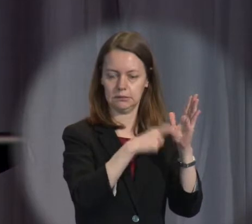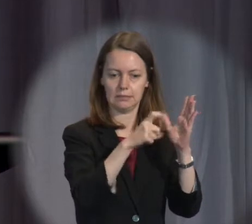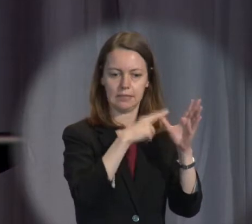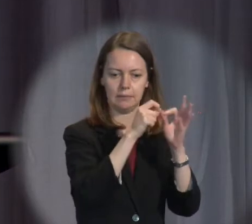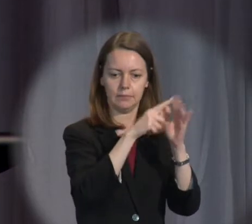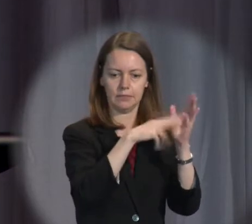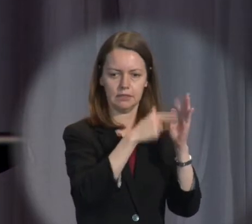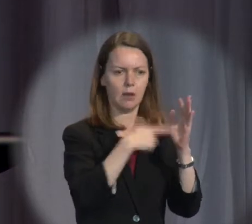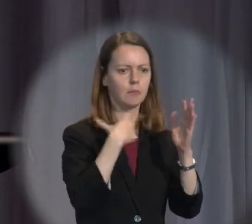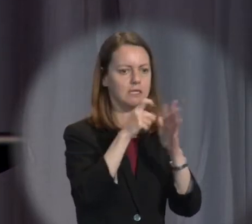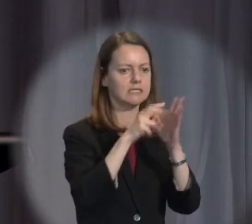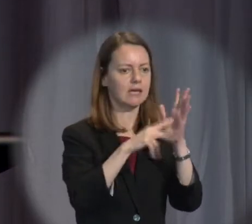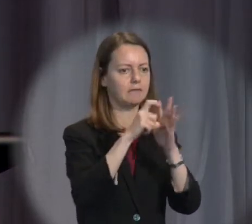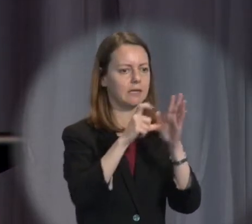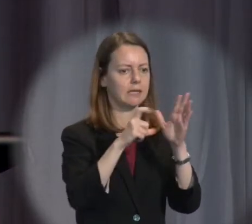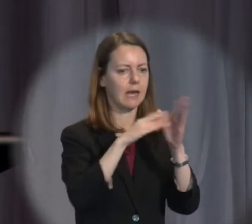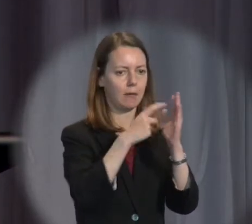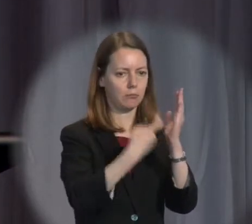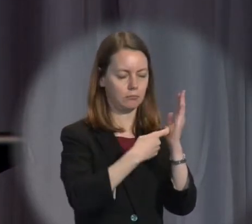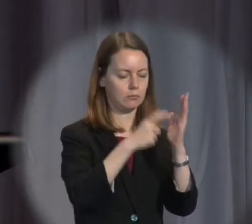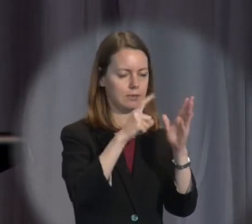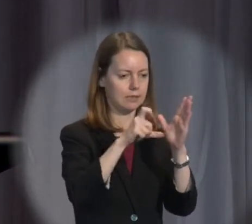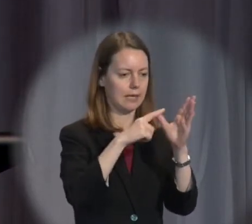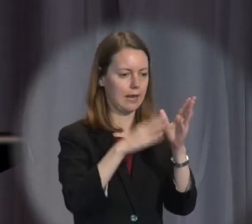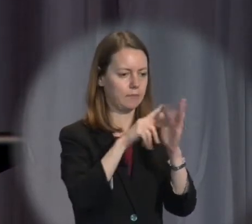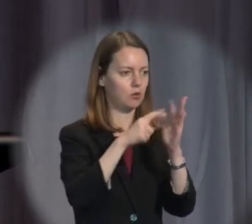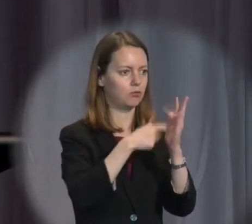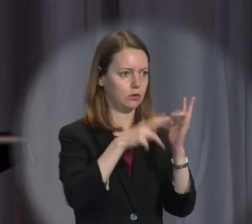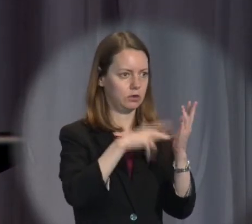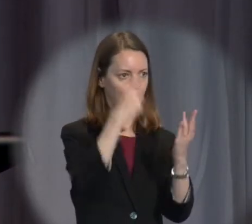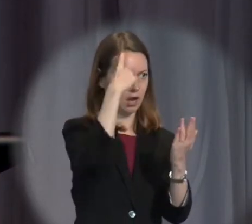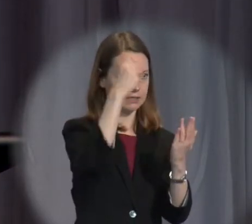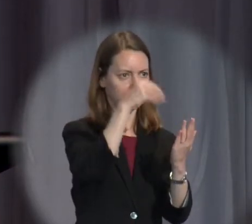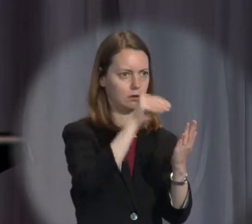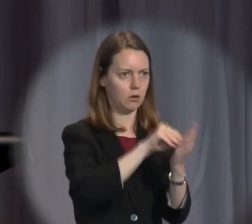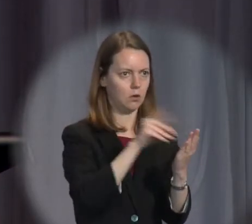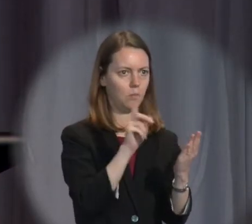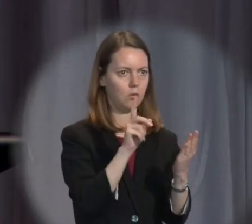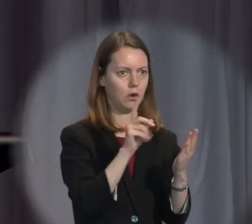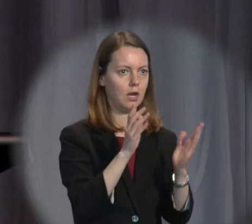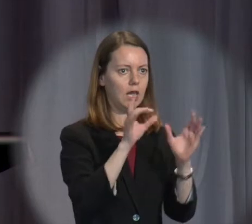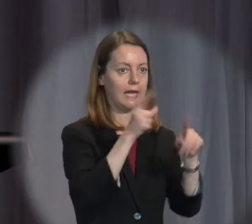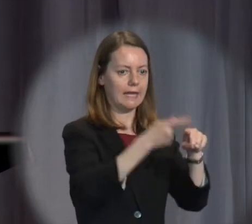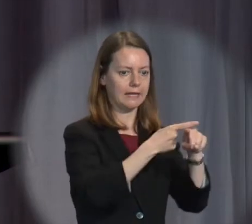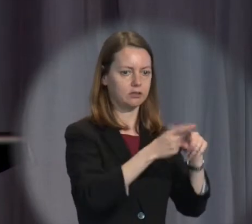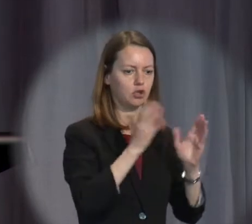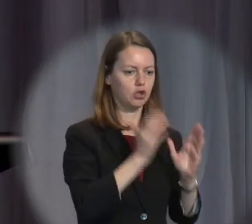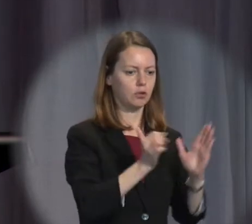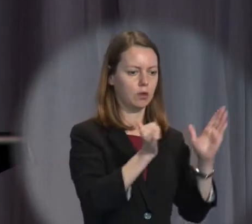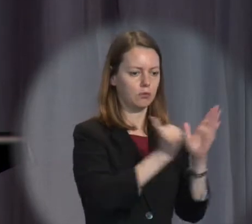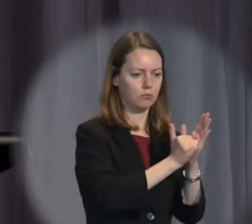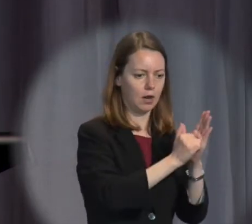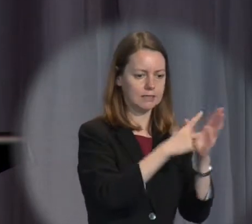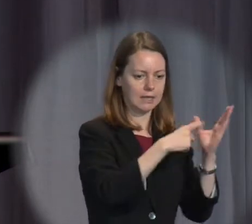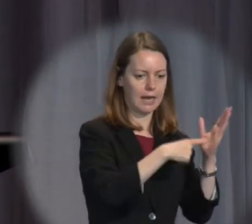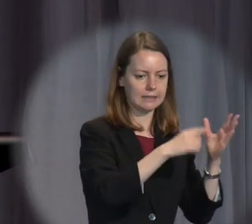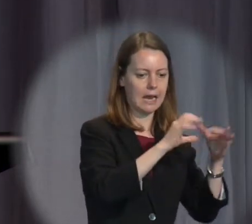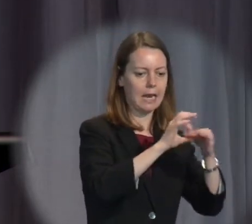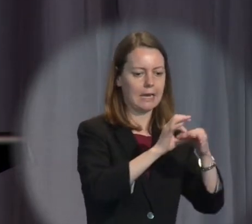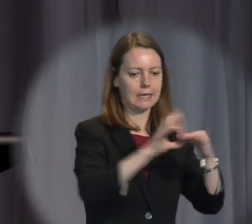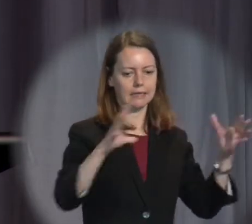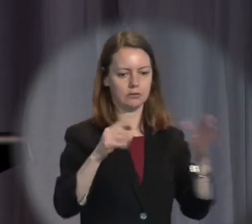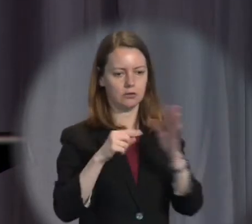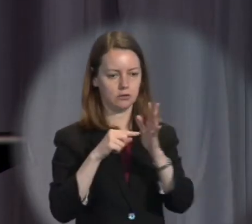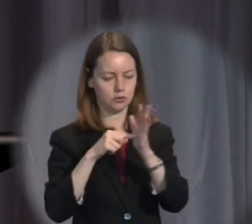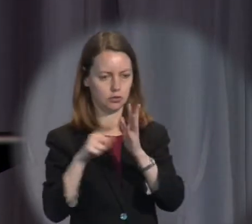of David Cameron's proposal that there be a delinking of the English Human Rights Act from the European Convention on Human